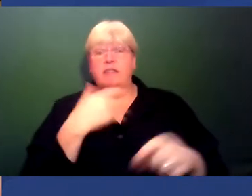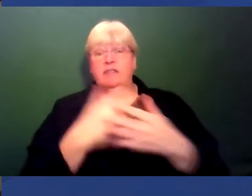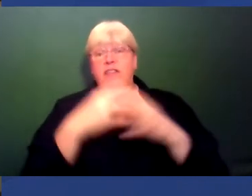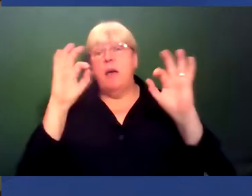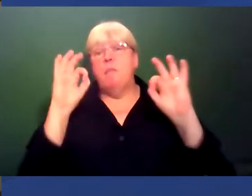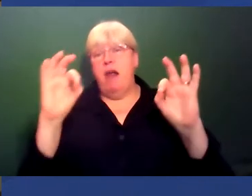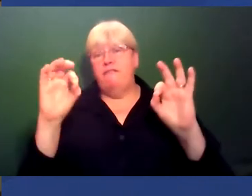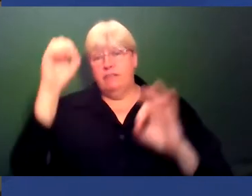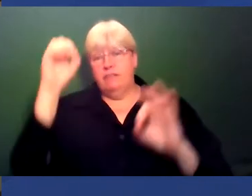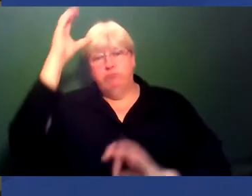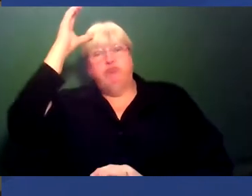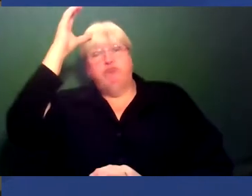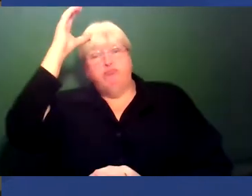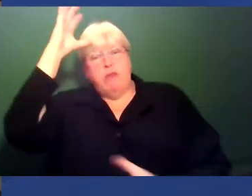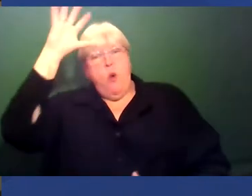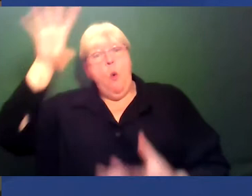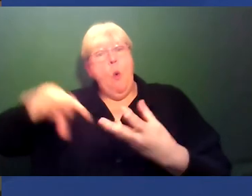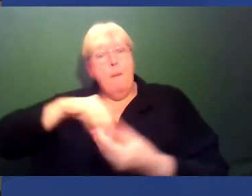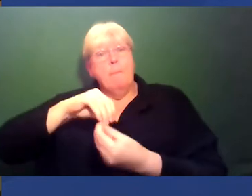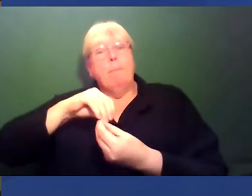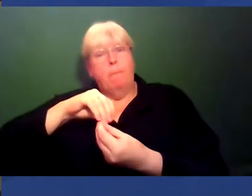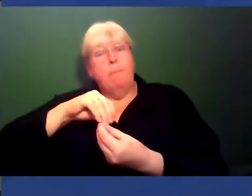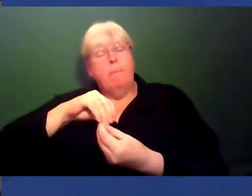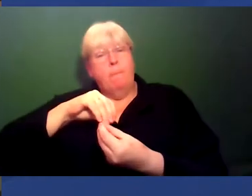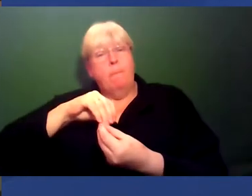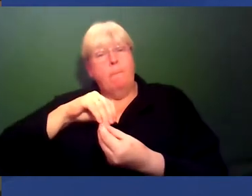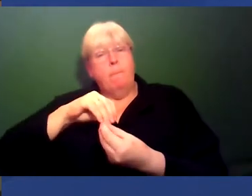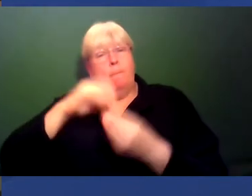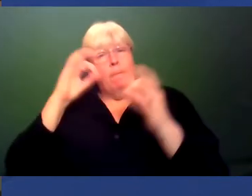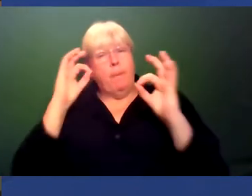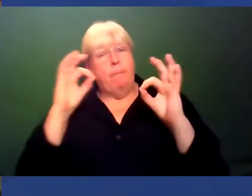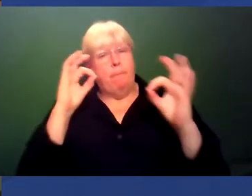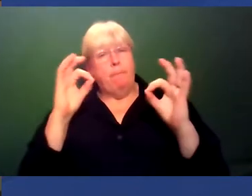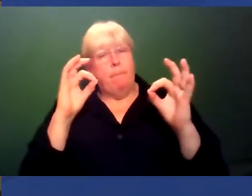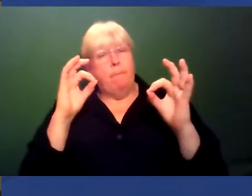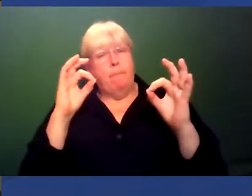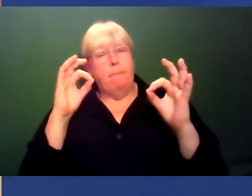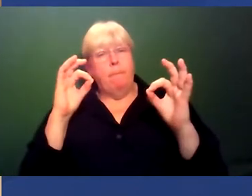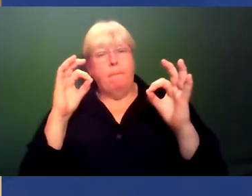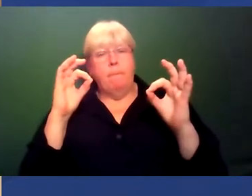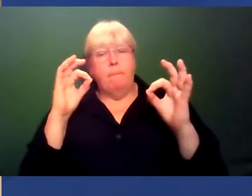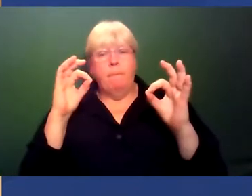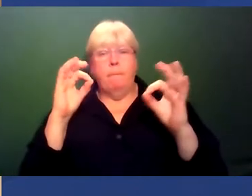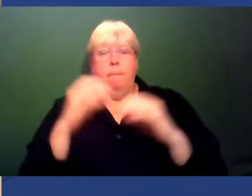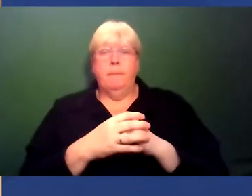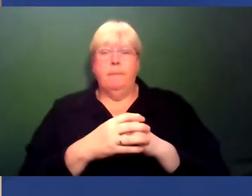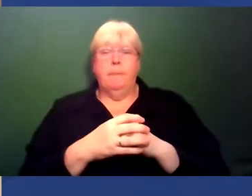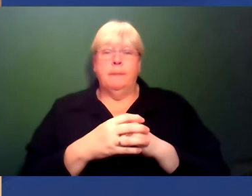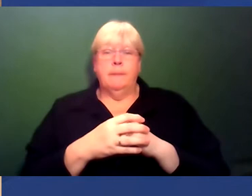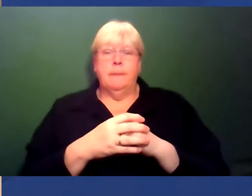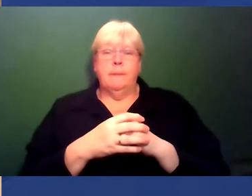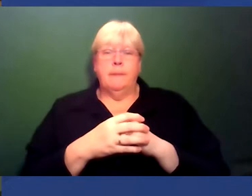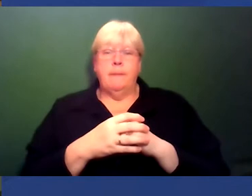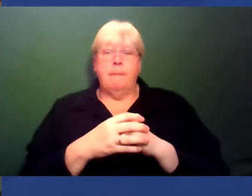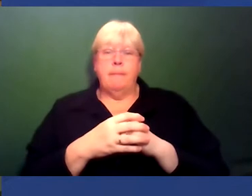academic who combines academic excellence with... I